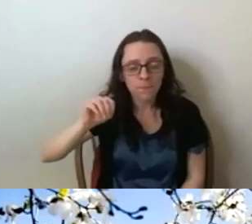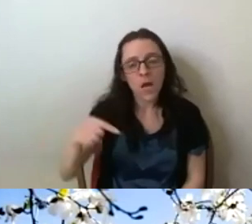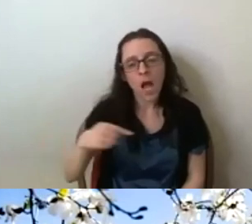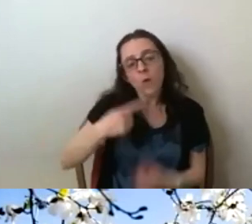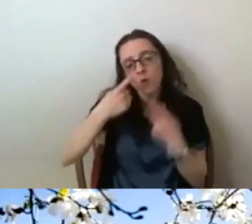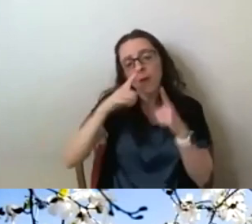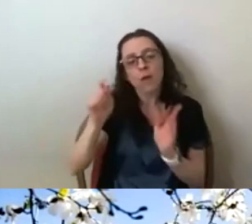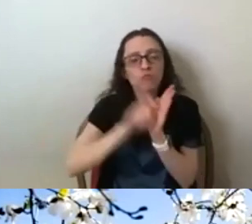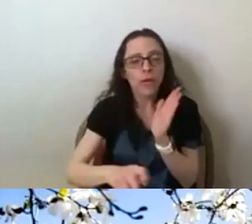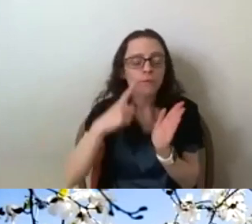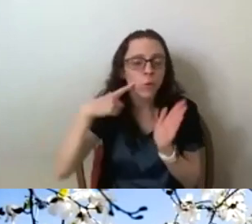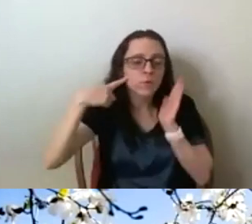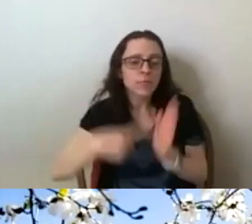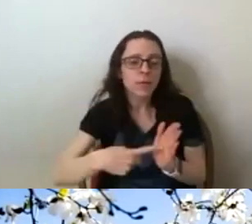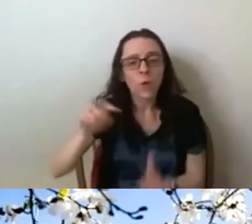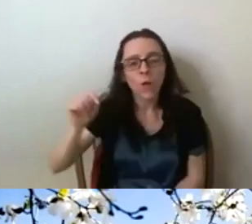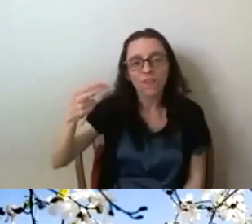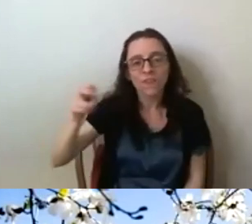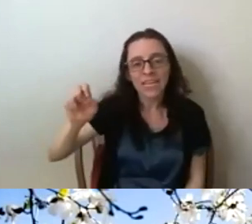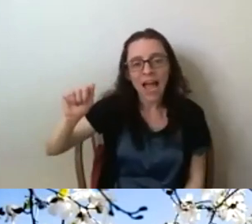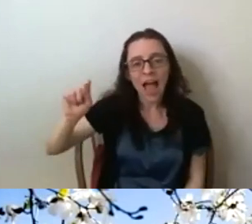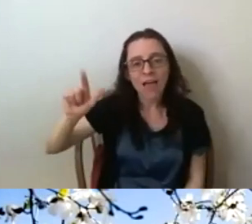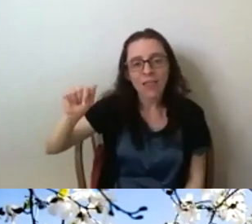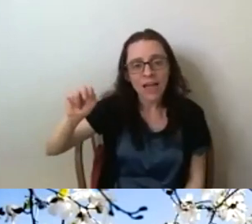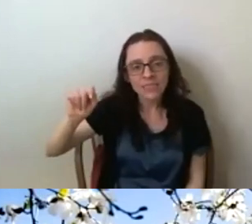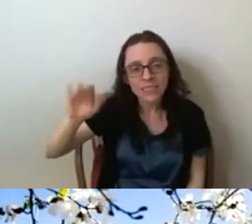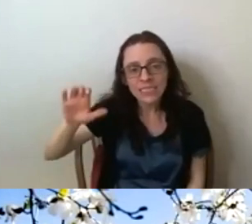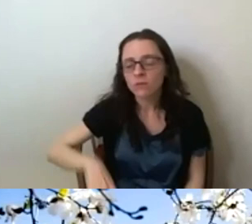or Washington post or something like that.